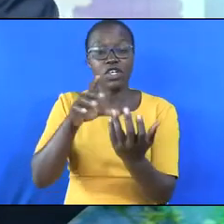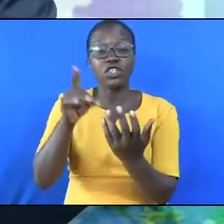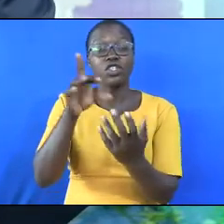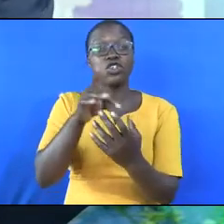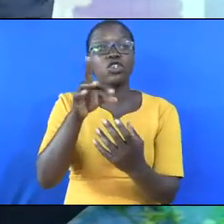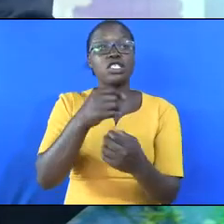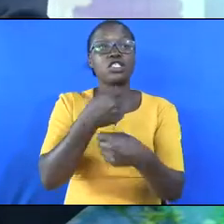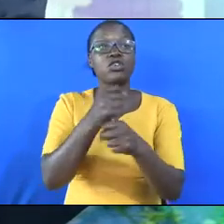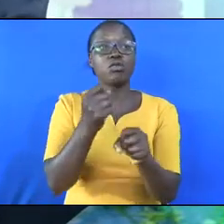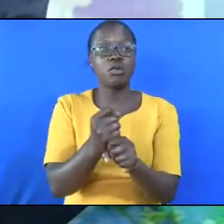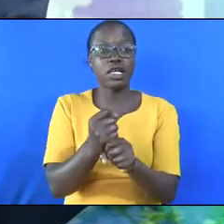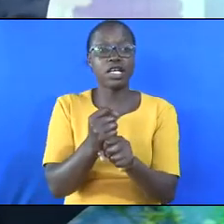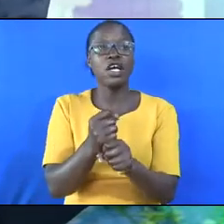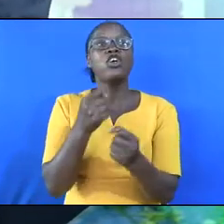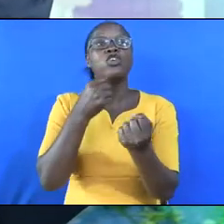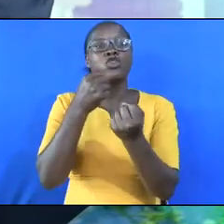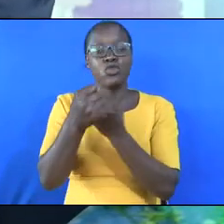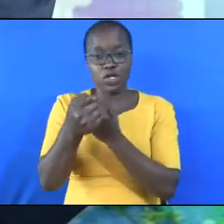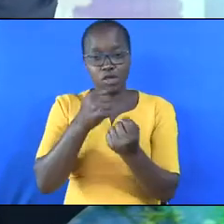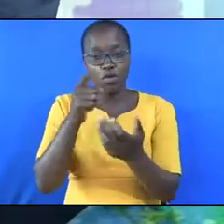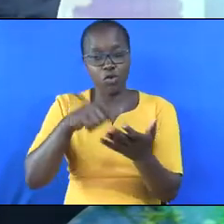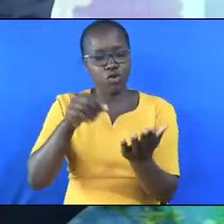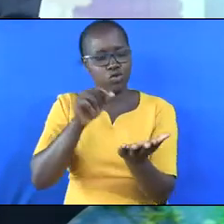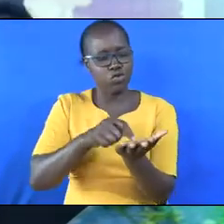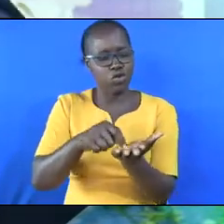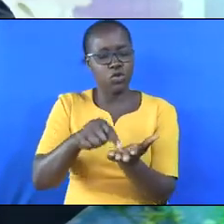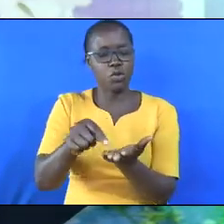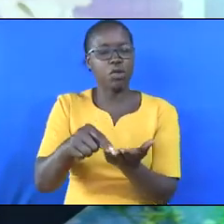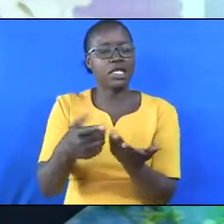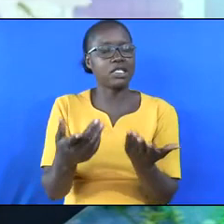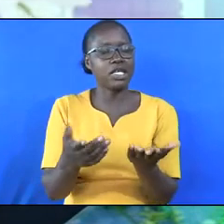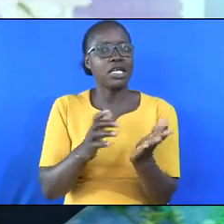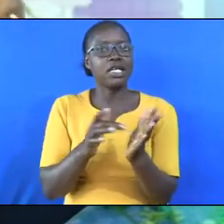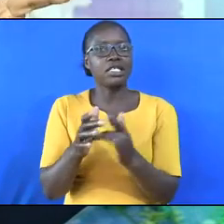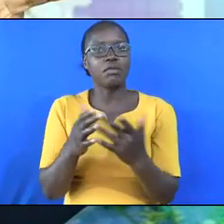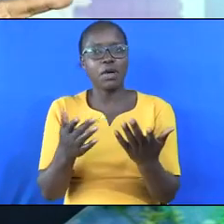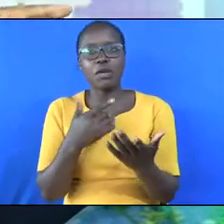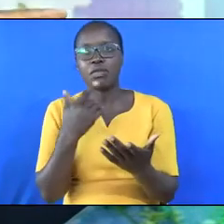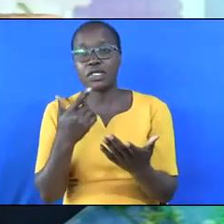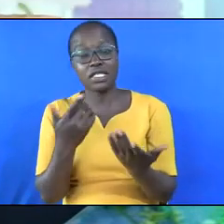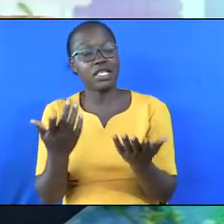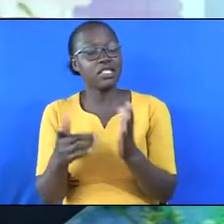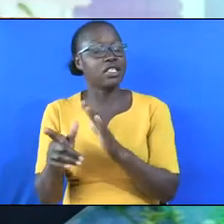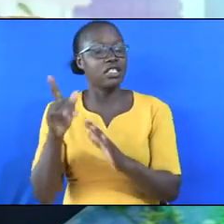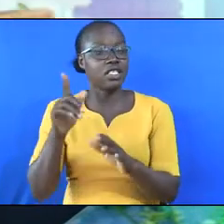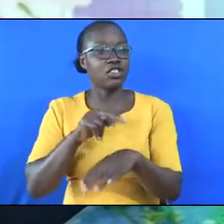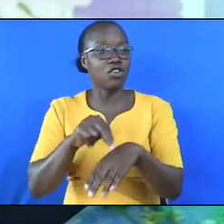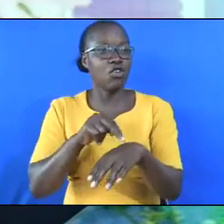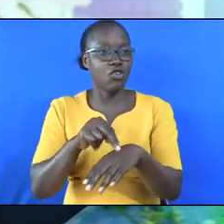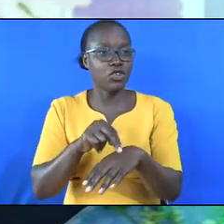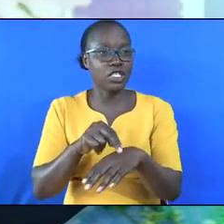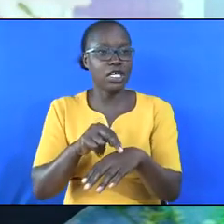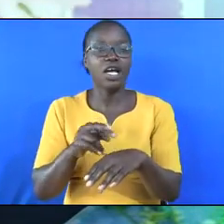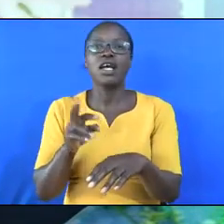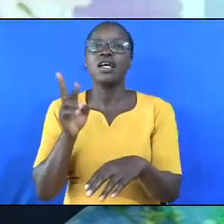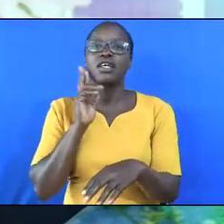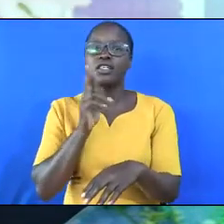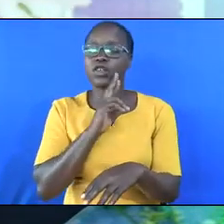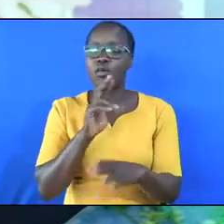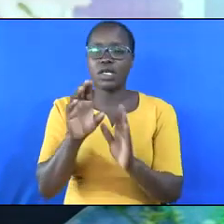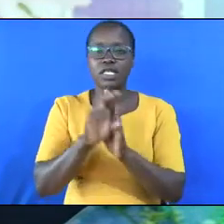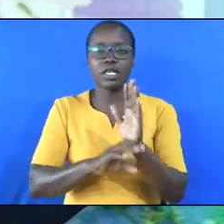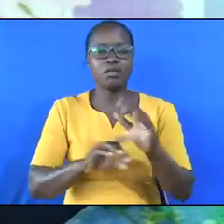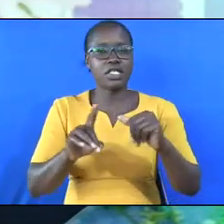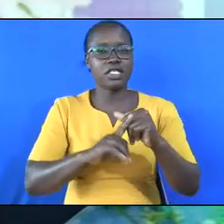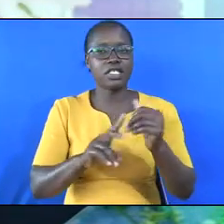we make we reap what we sow. The Bible says that there is a spiritual cause of death. In Romans 6, verse